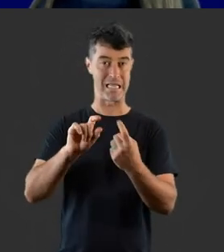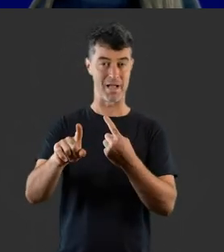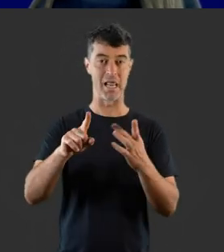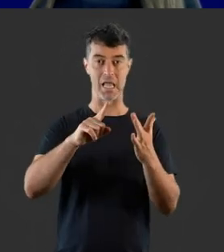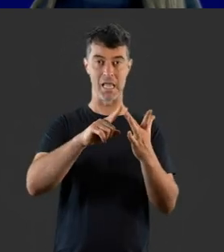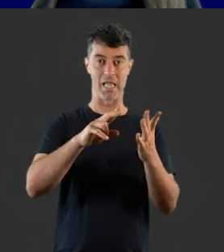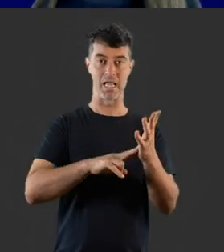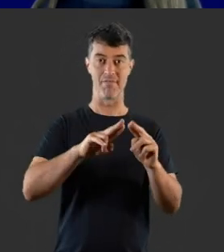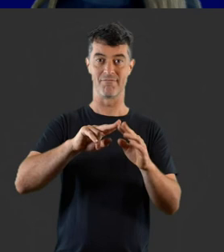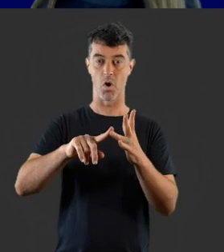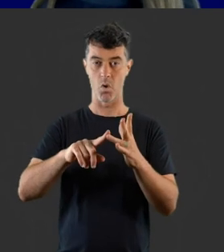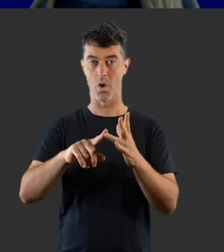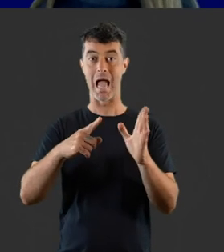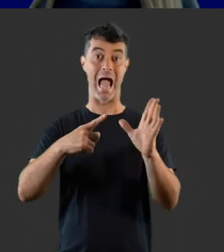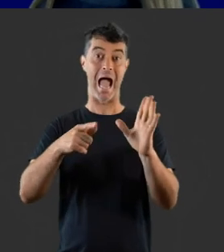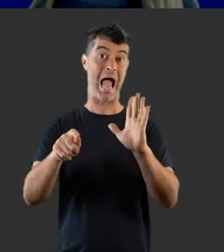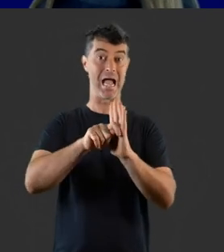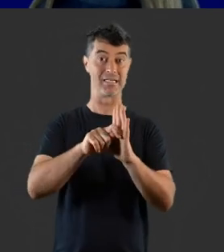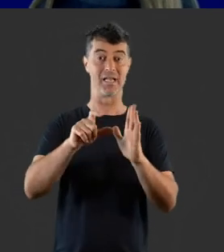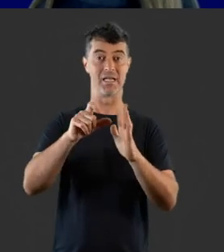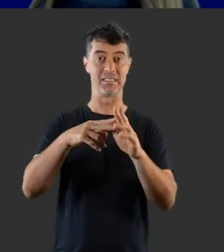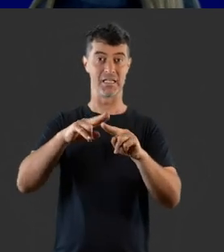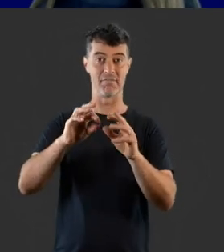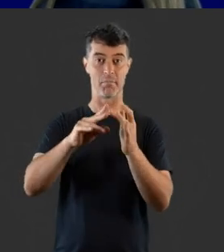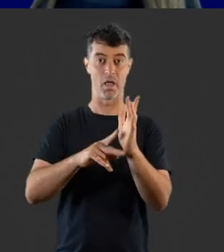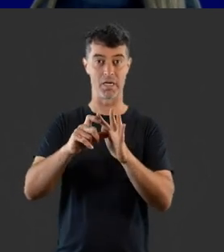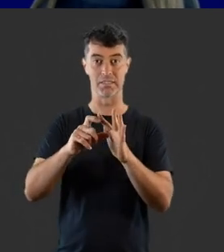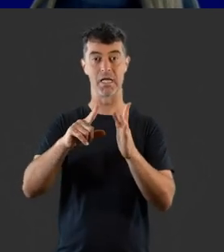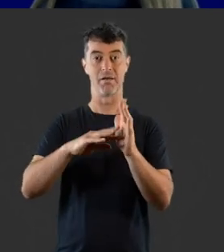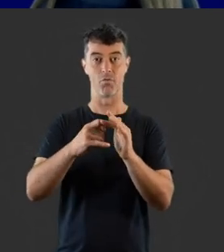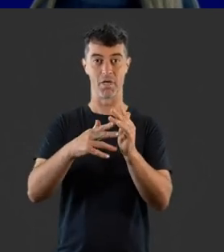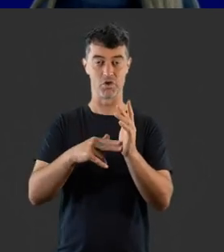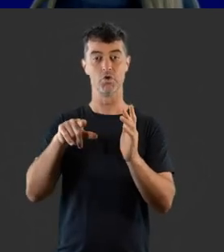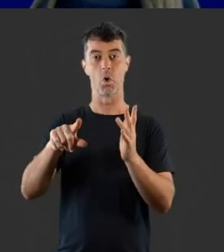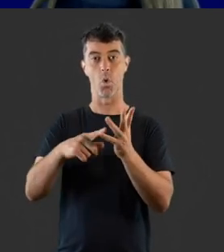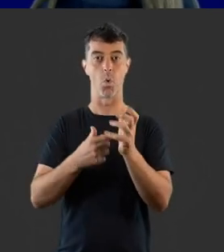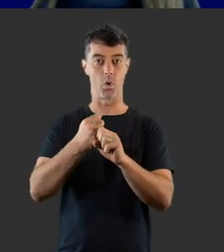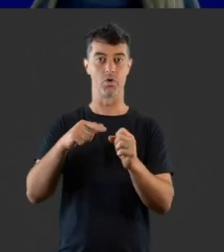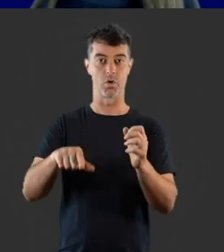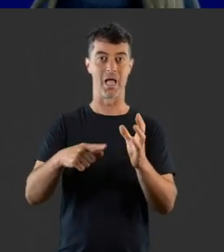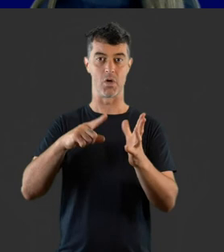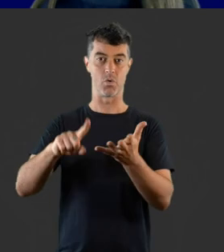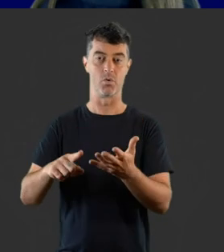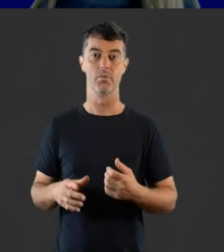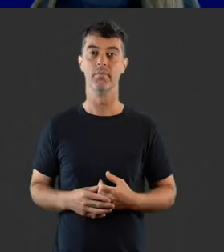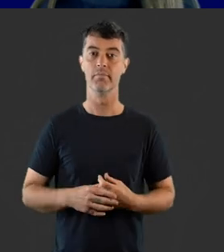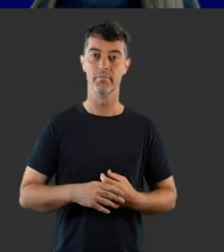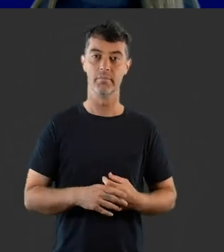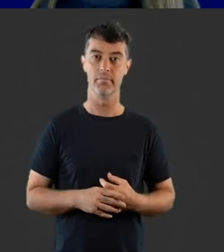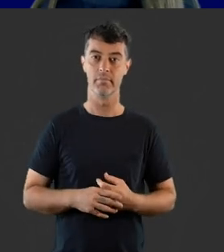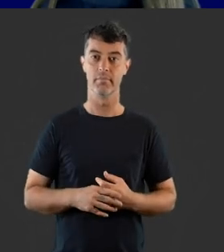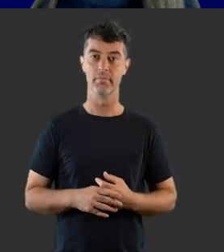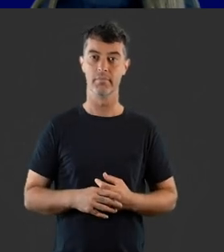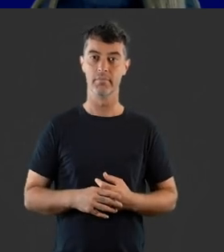offices can be reached by email at info at www.deafblindinformation.org